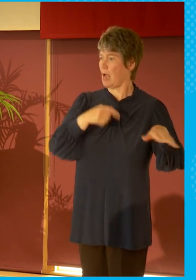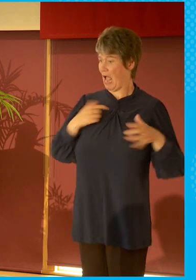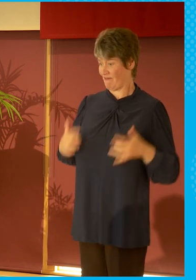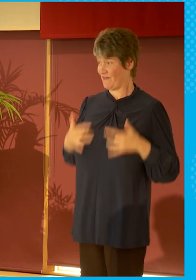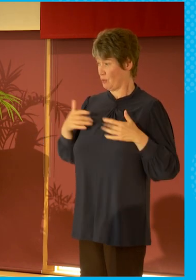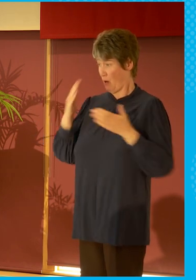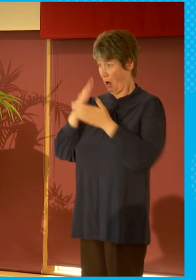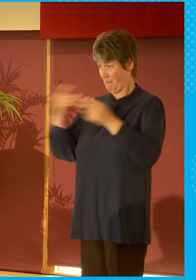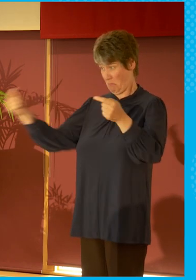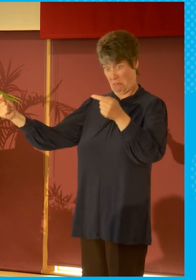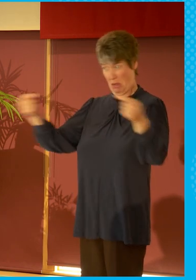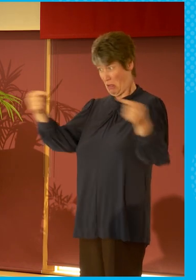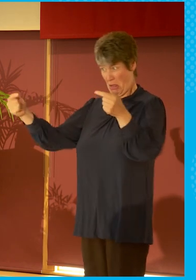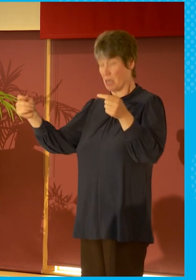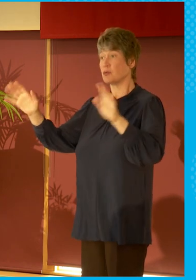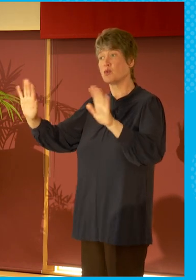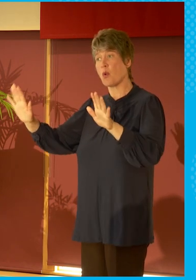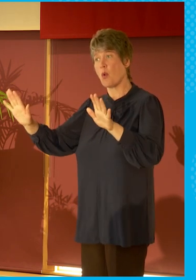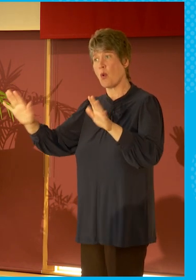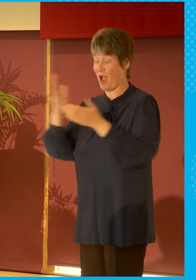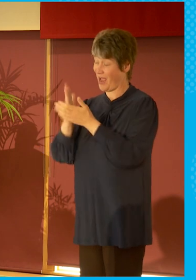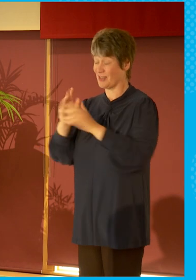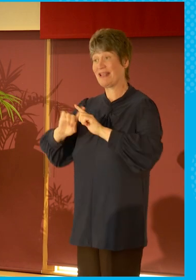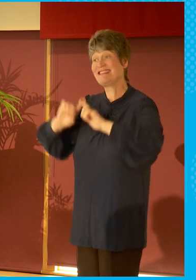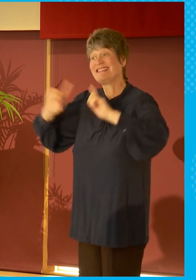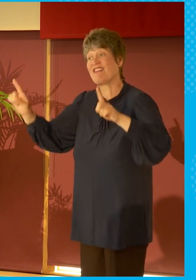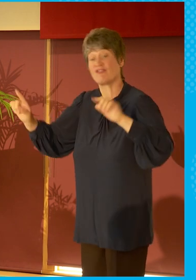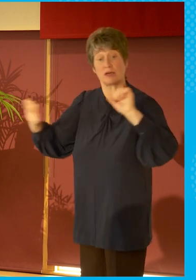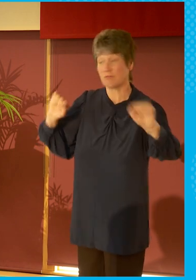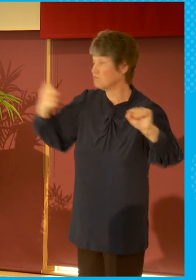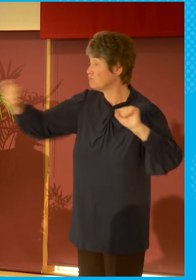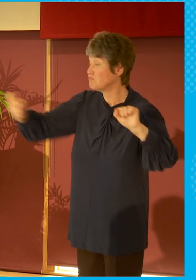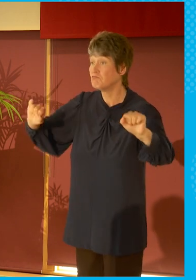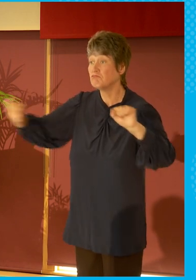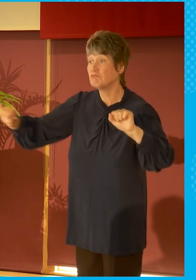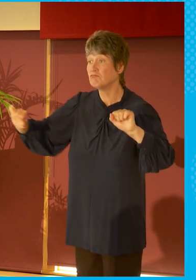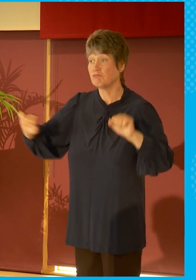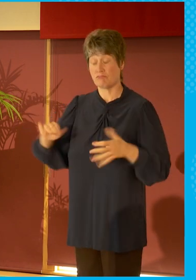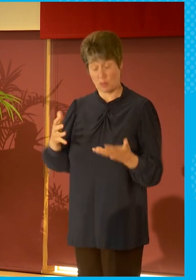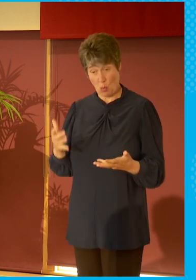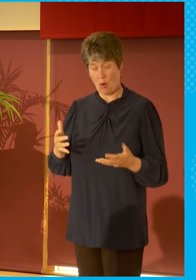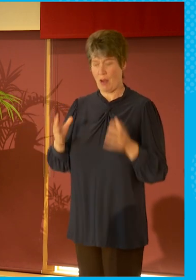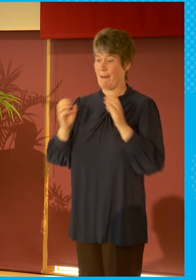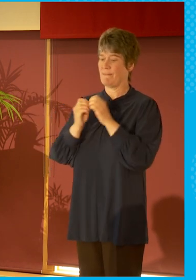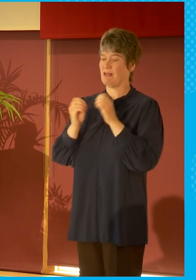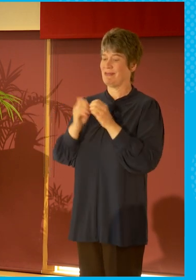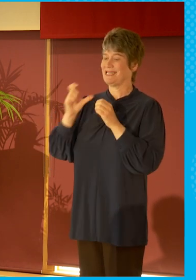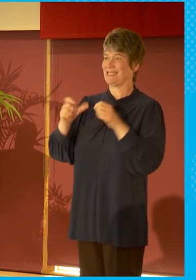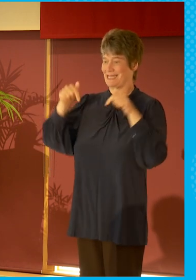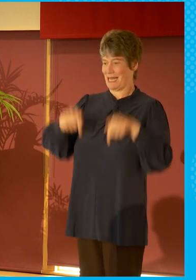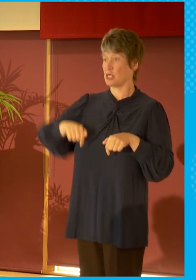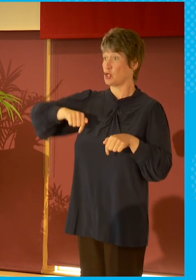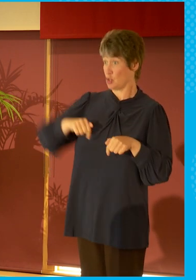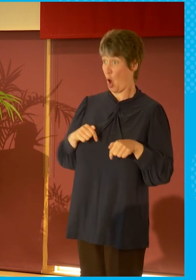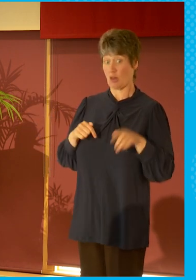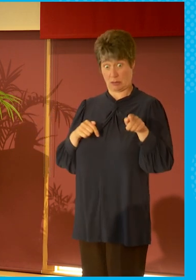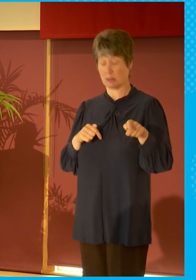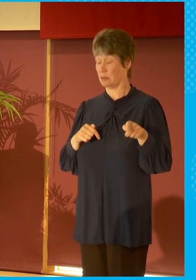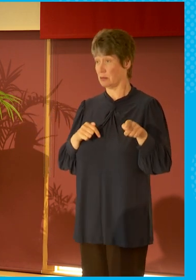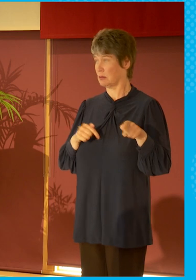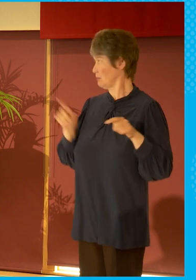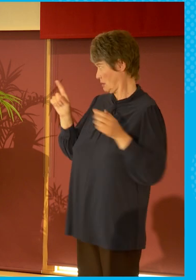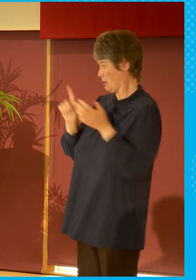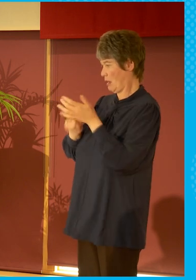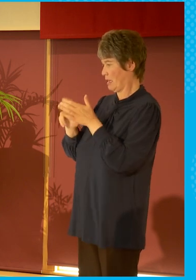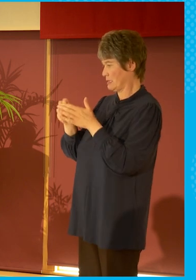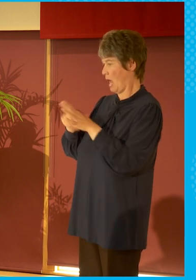are different things, doing different jobs for different people. The BBC in Scotland obviously does, as Linda said,